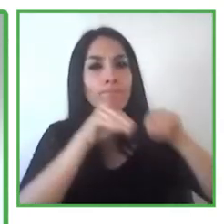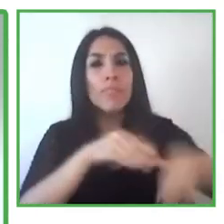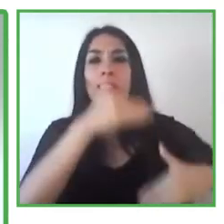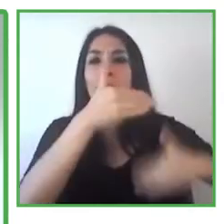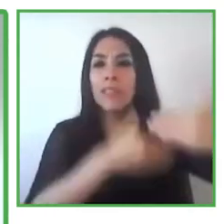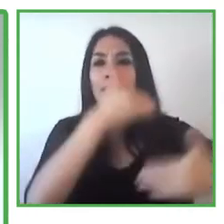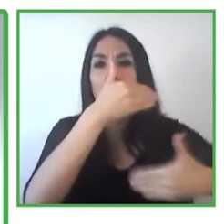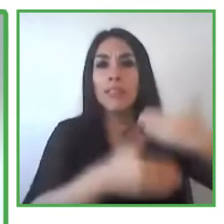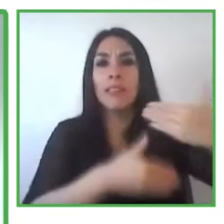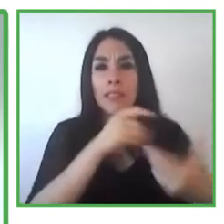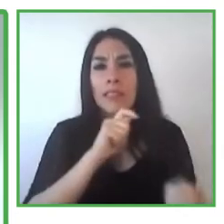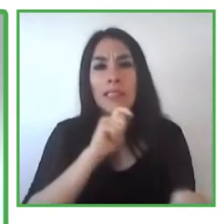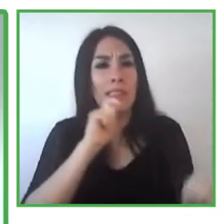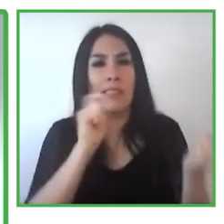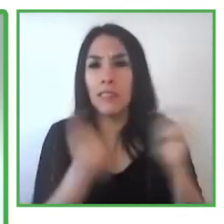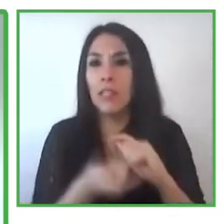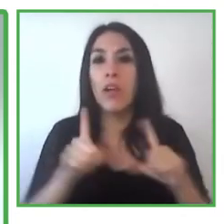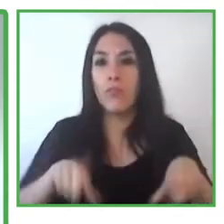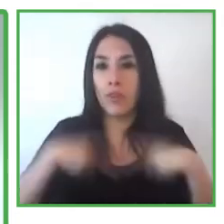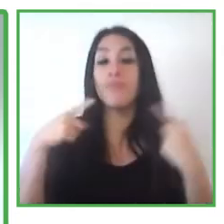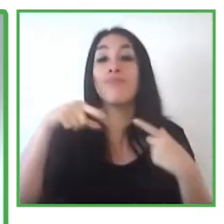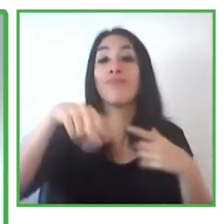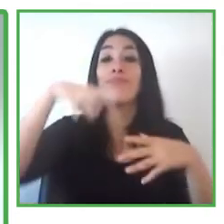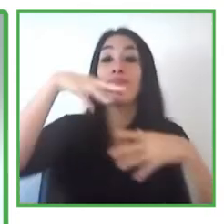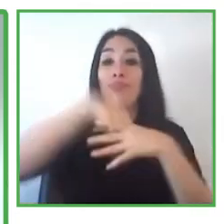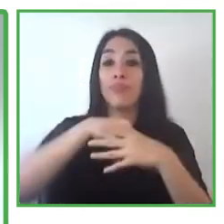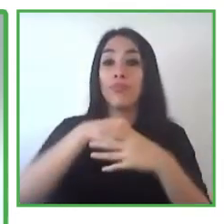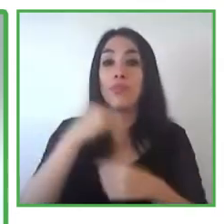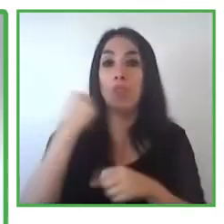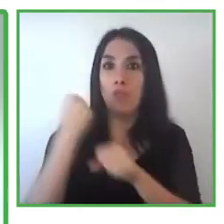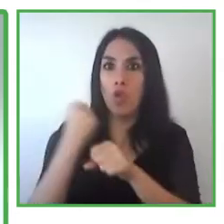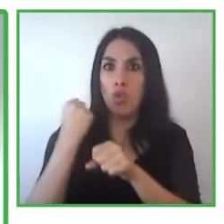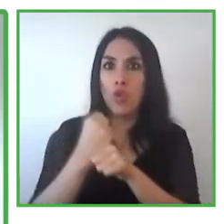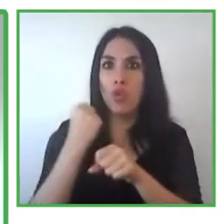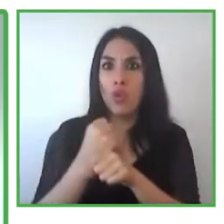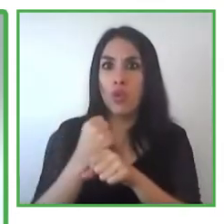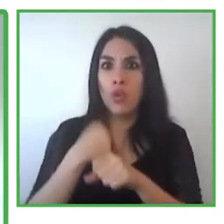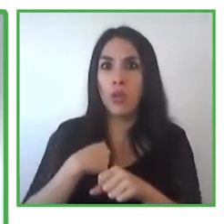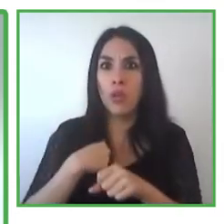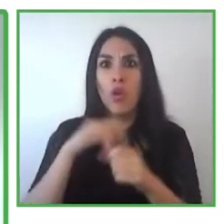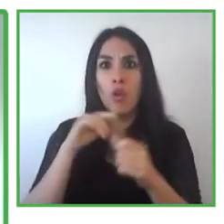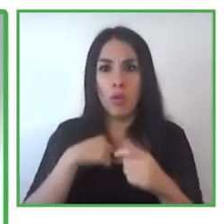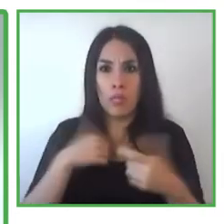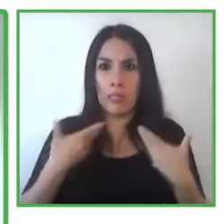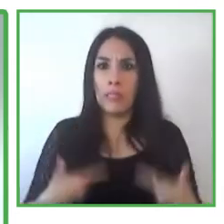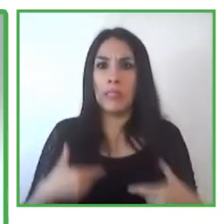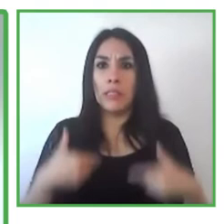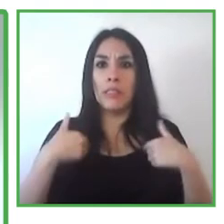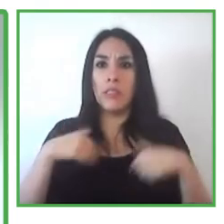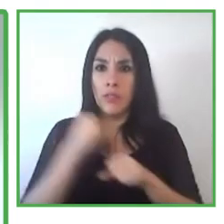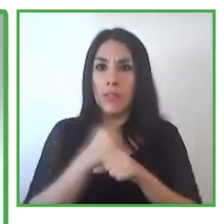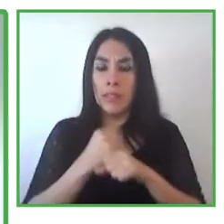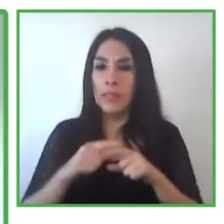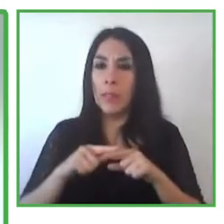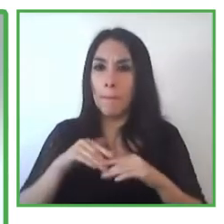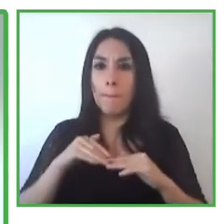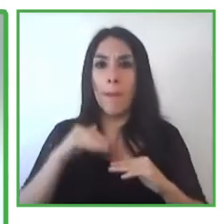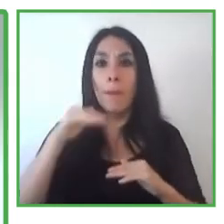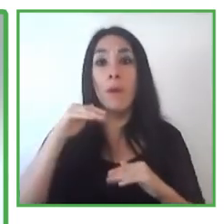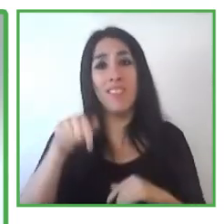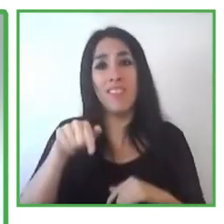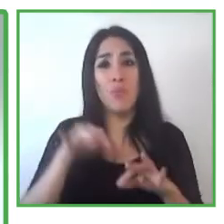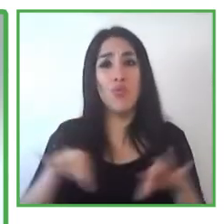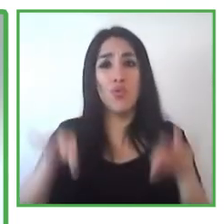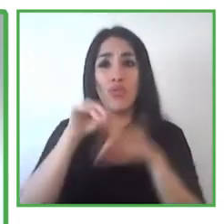the male team for us. The other important points in disease